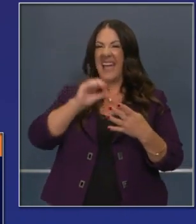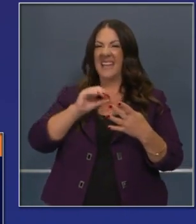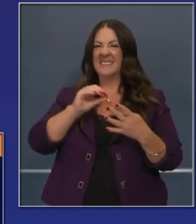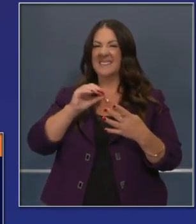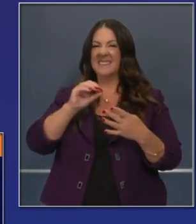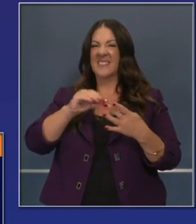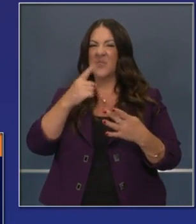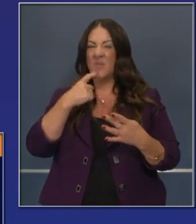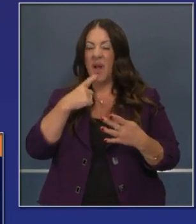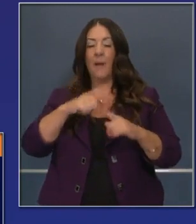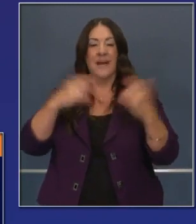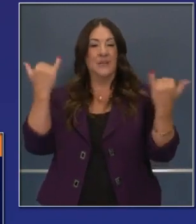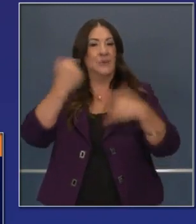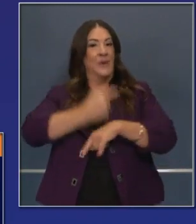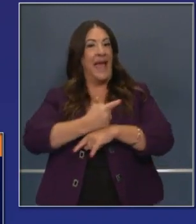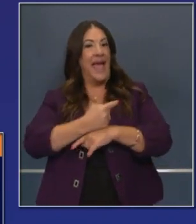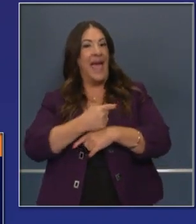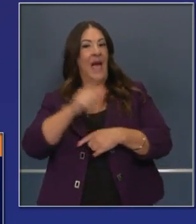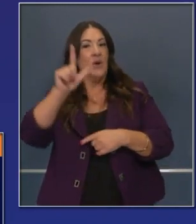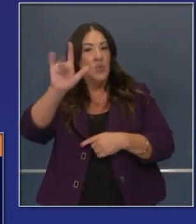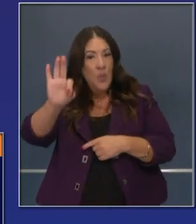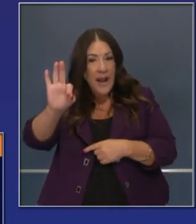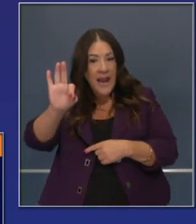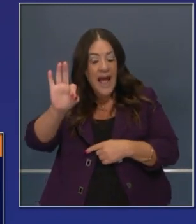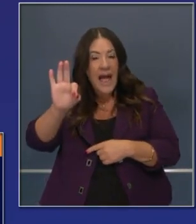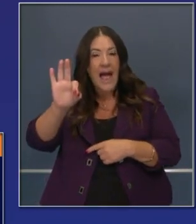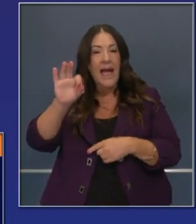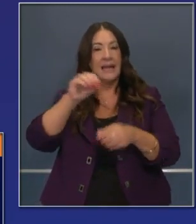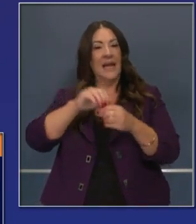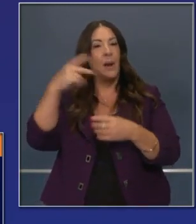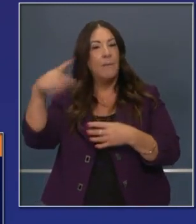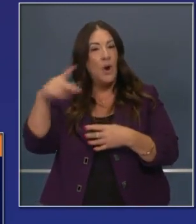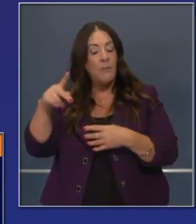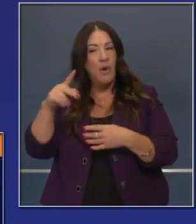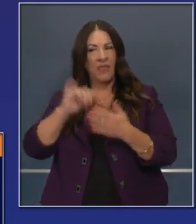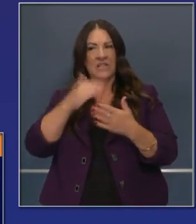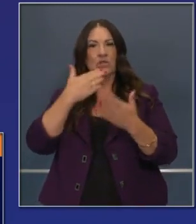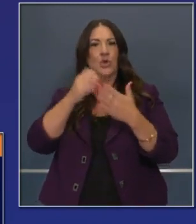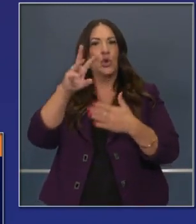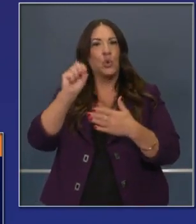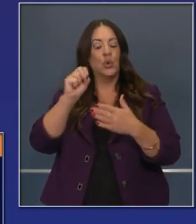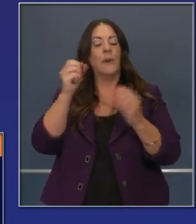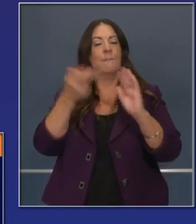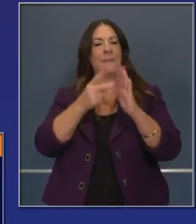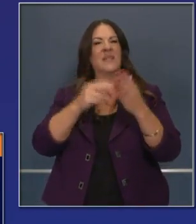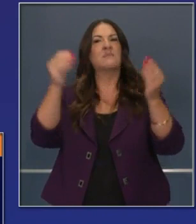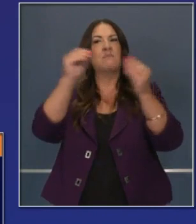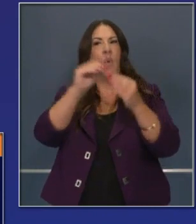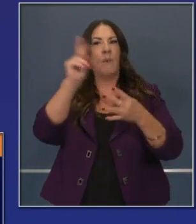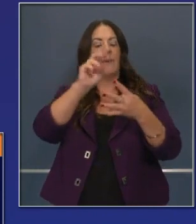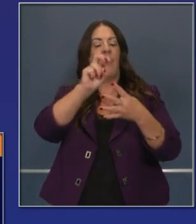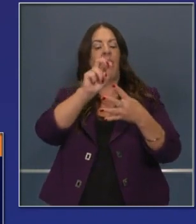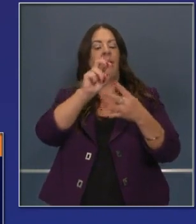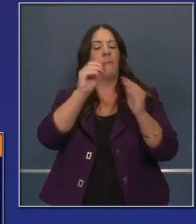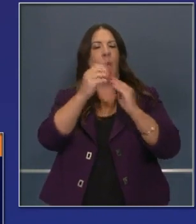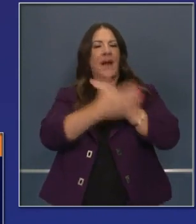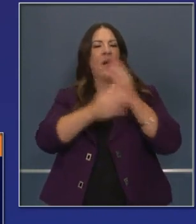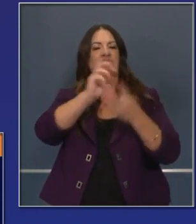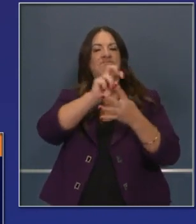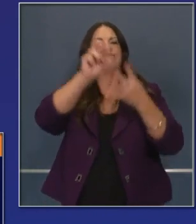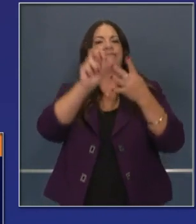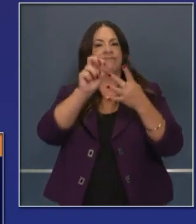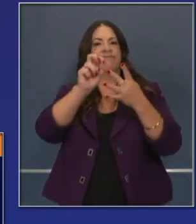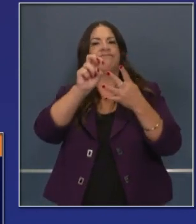today, 25 counties in purple, less good news, more in red, more in orange. We